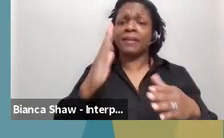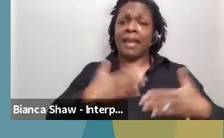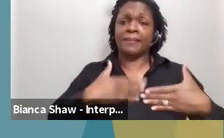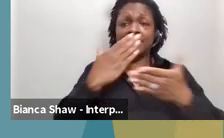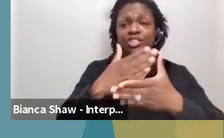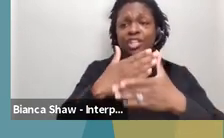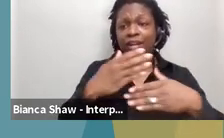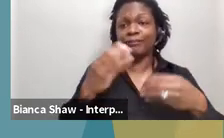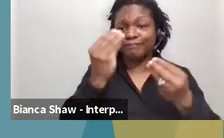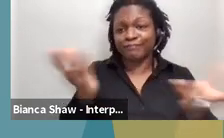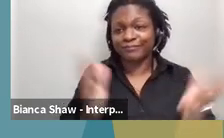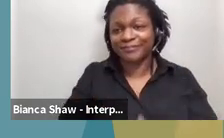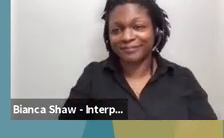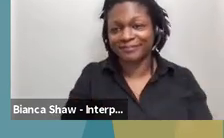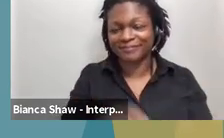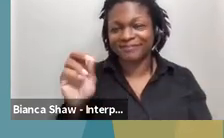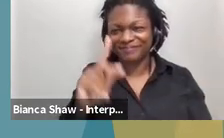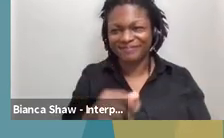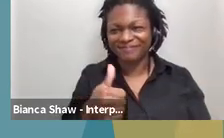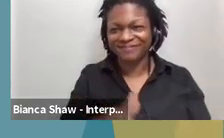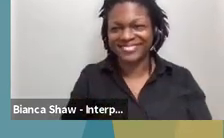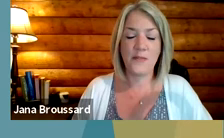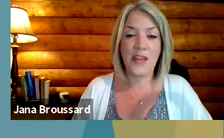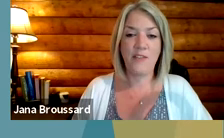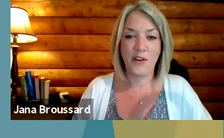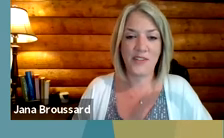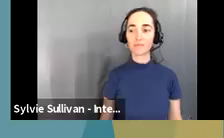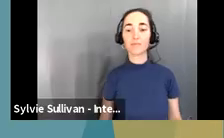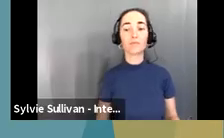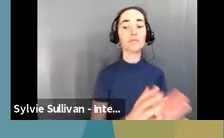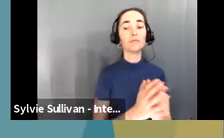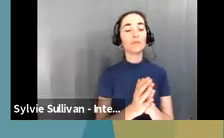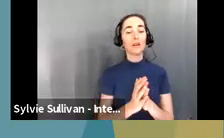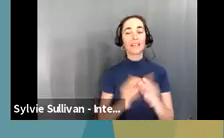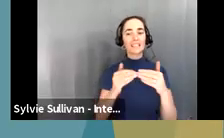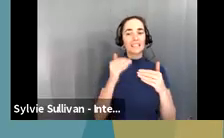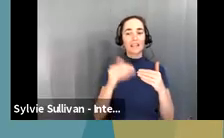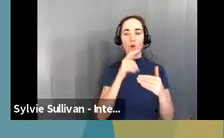I do believe, okay, Office of Bureau of, uh, Office of Behavioral Health is next.